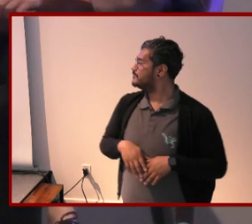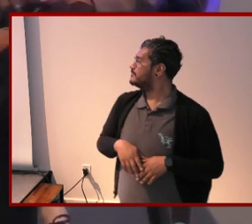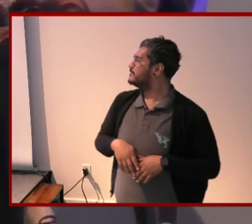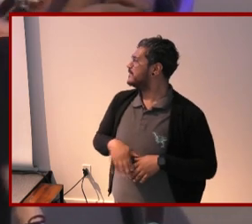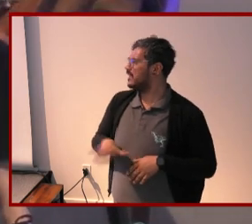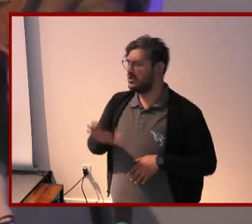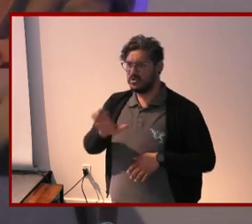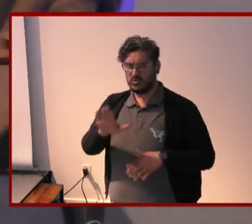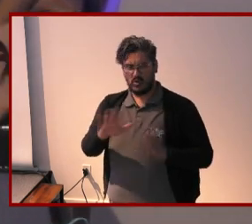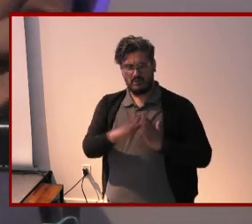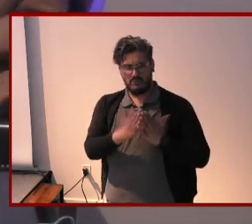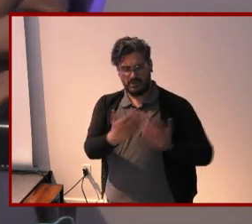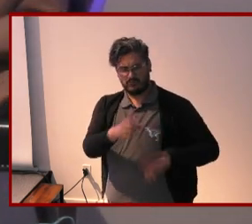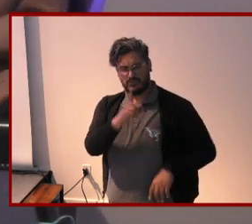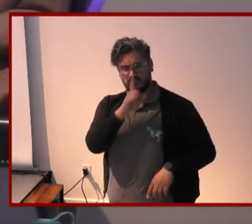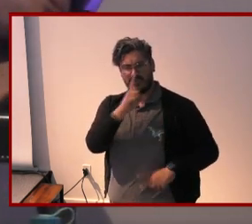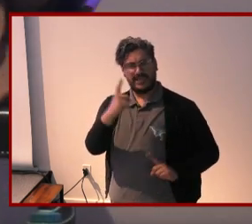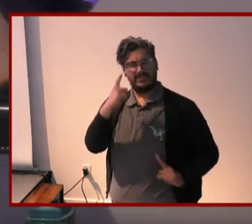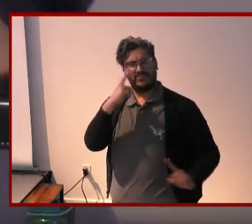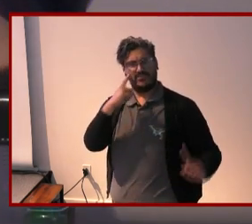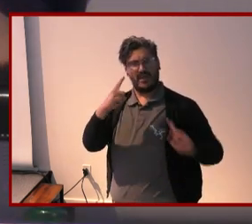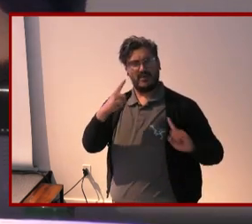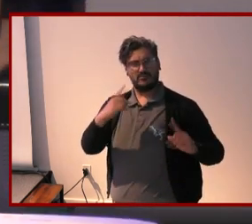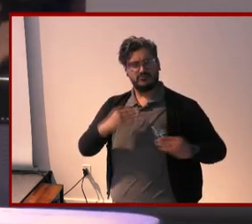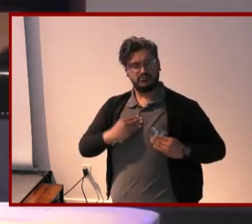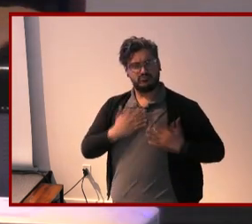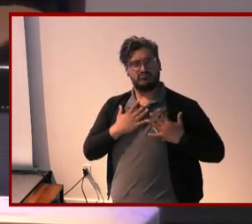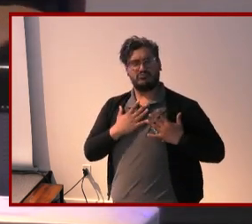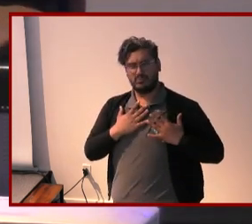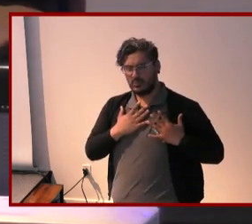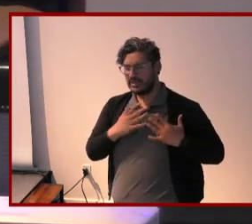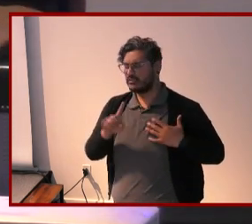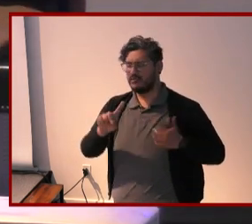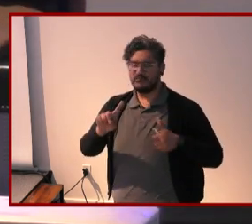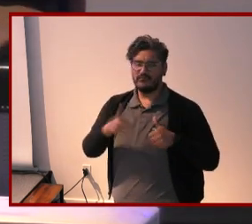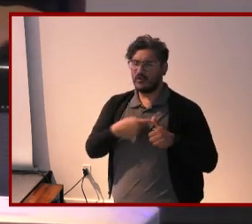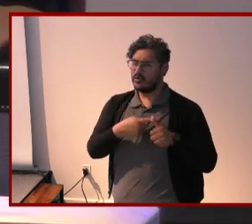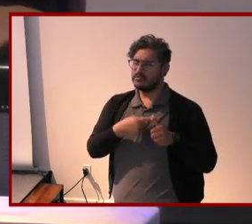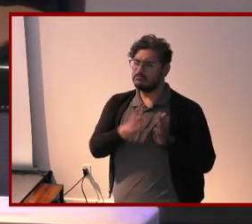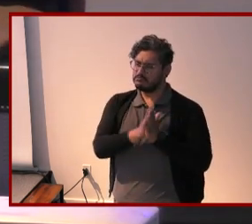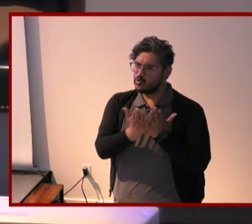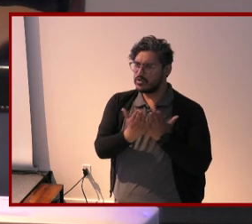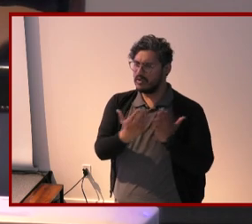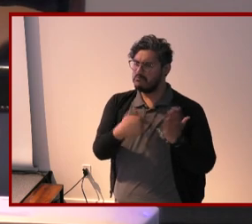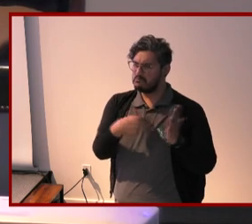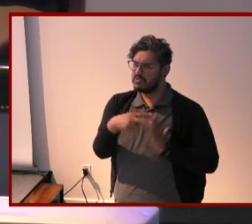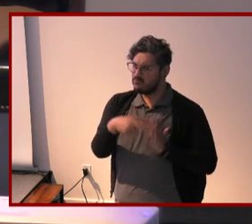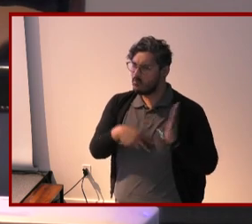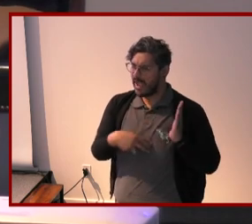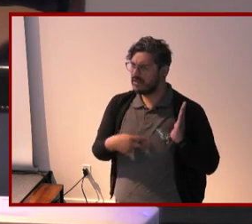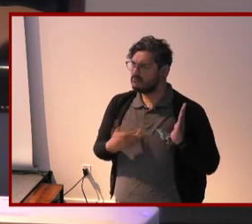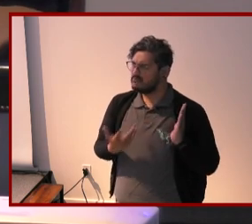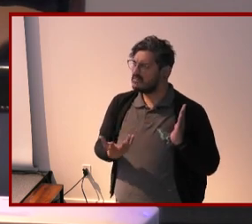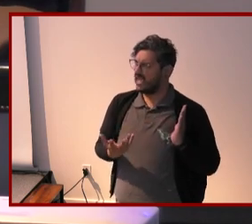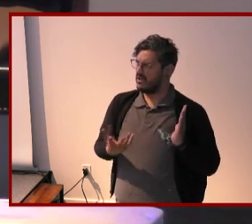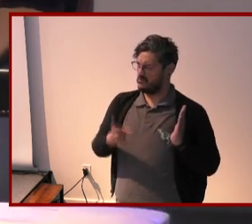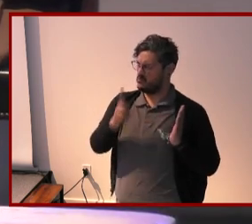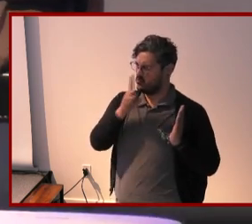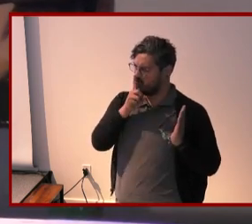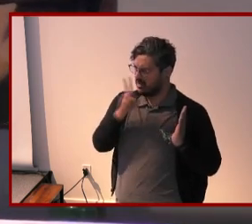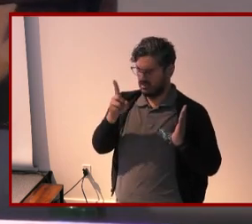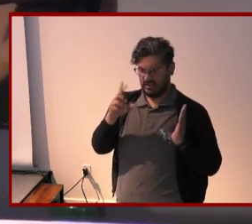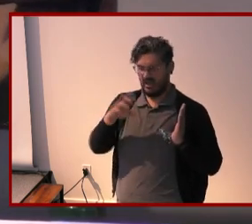book was so thought-provoking it was one of the first pieces of literature that i had read to really unpack